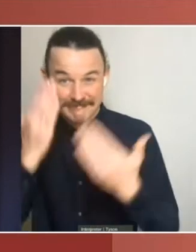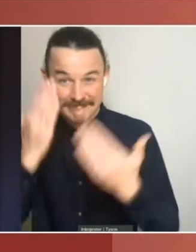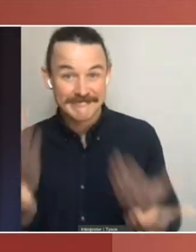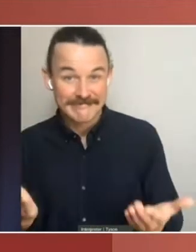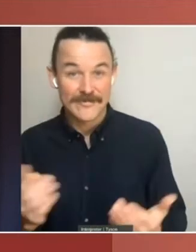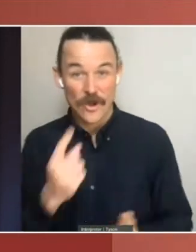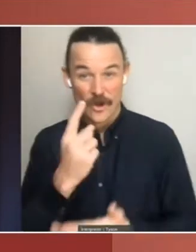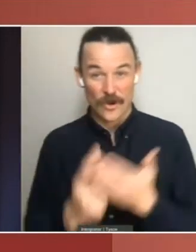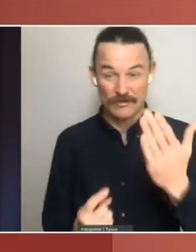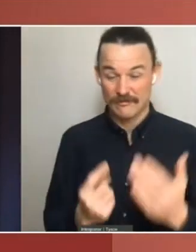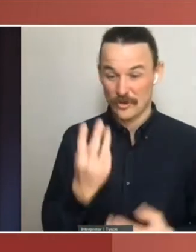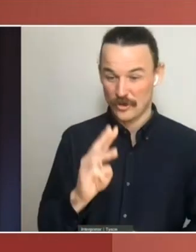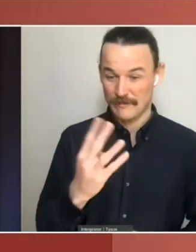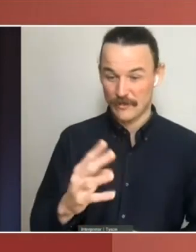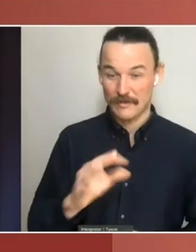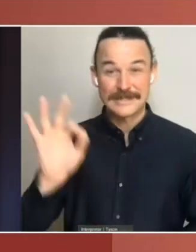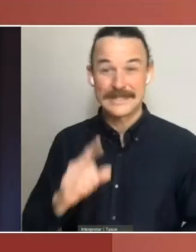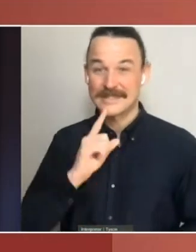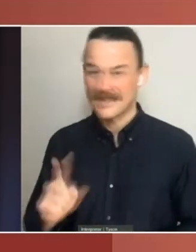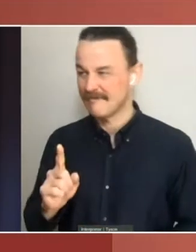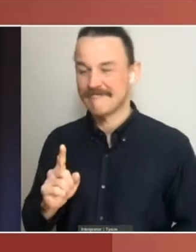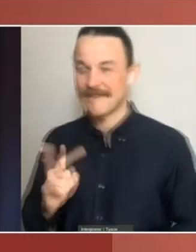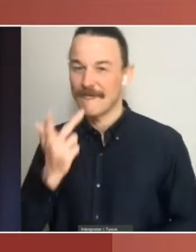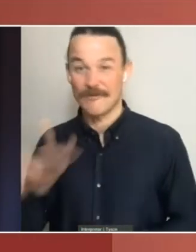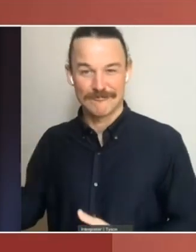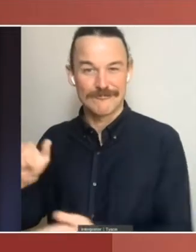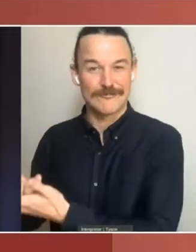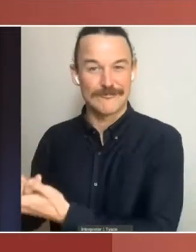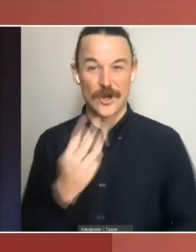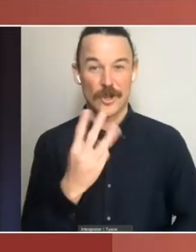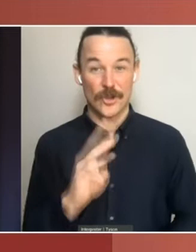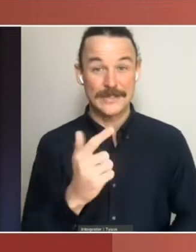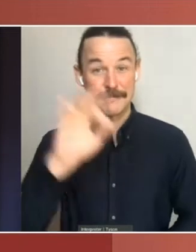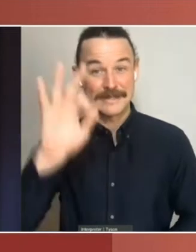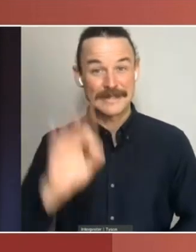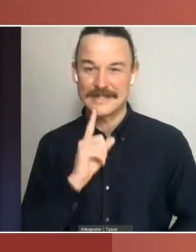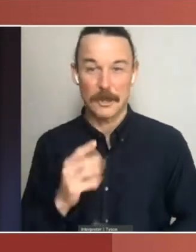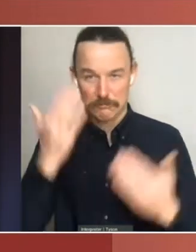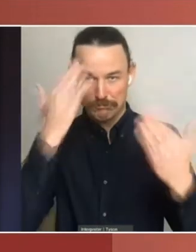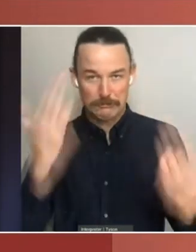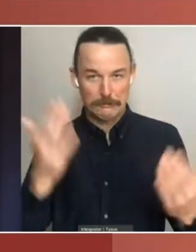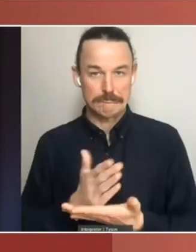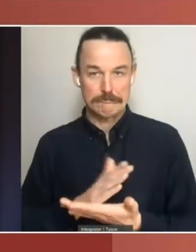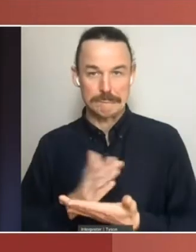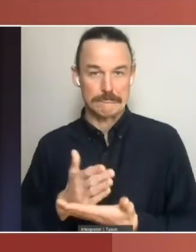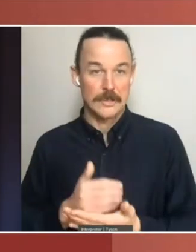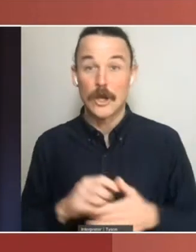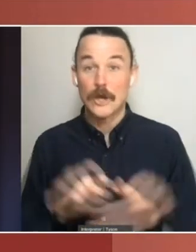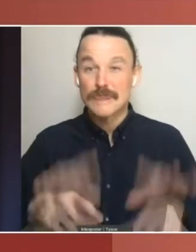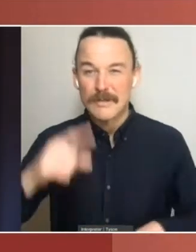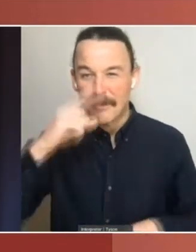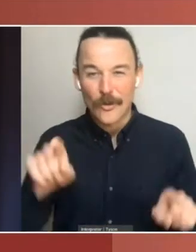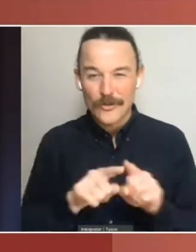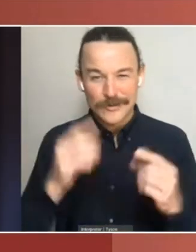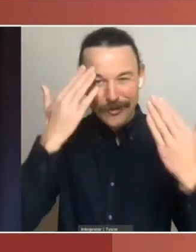was false. 37% chose don't know, not sure. Australians are also unclear on whether senators or